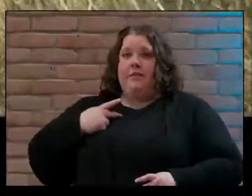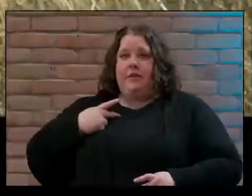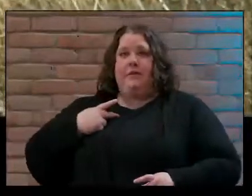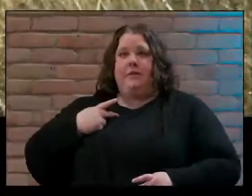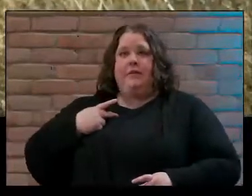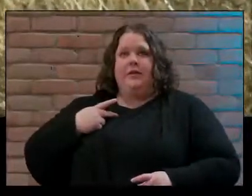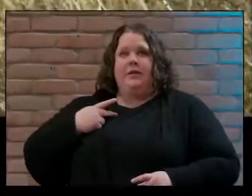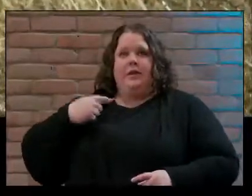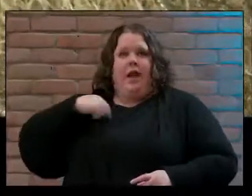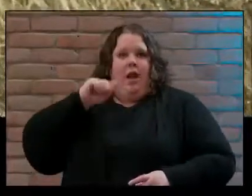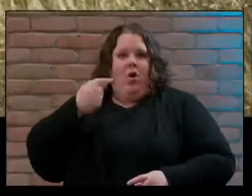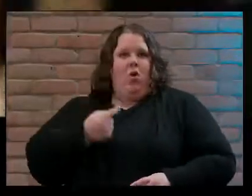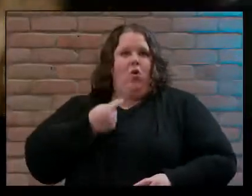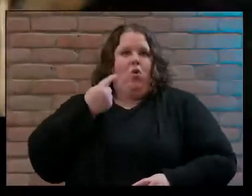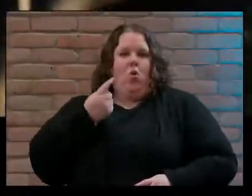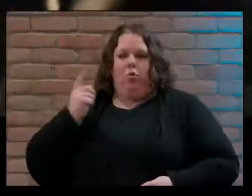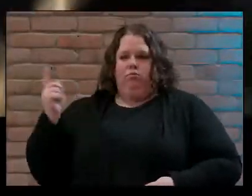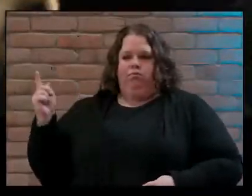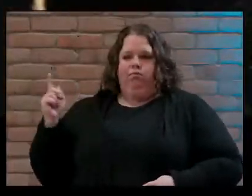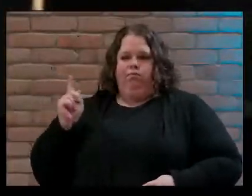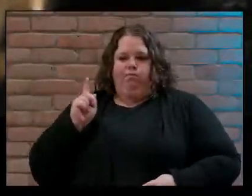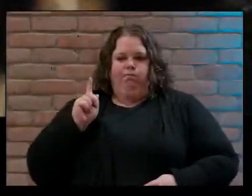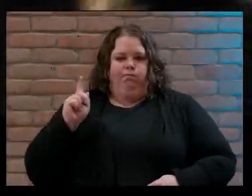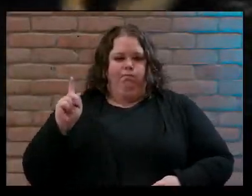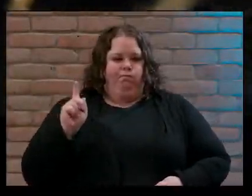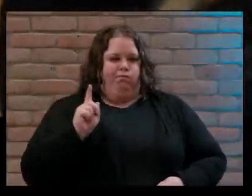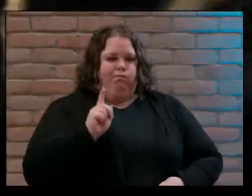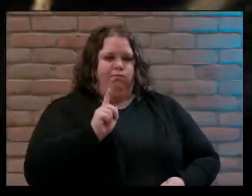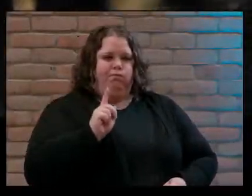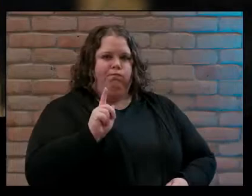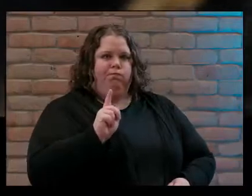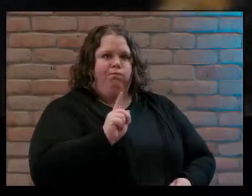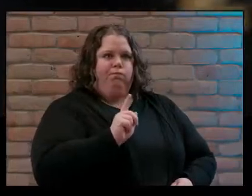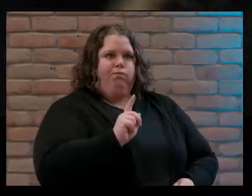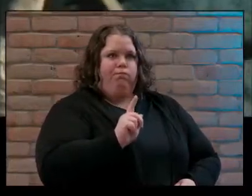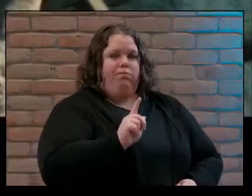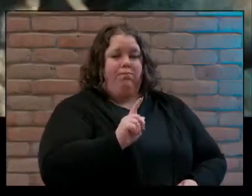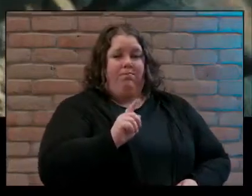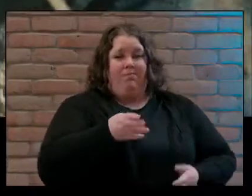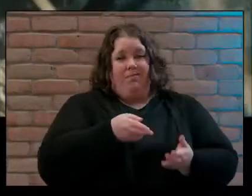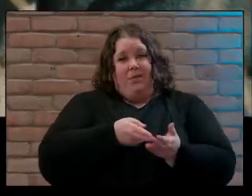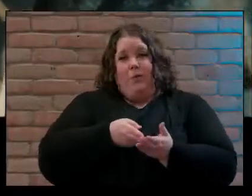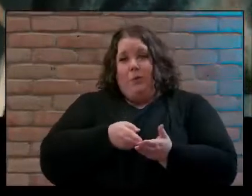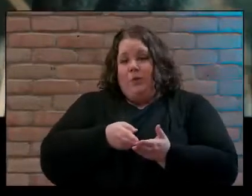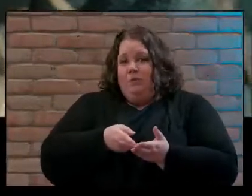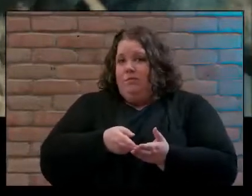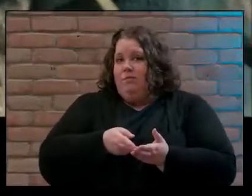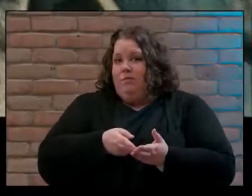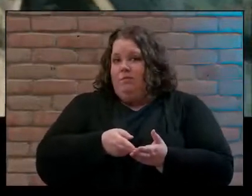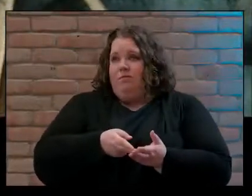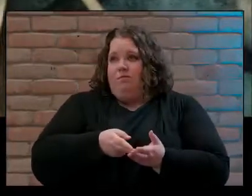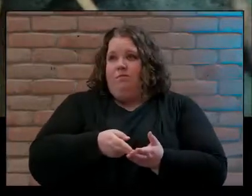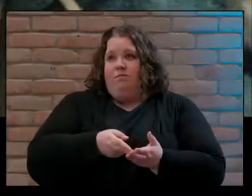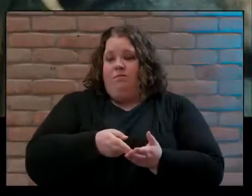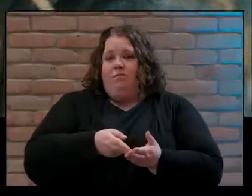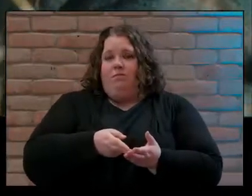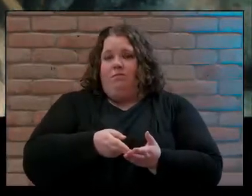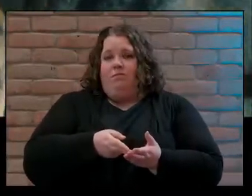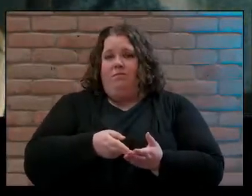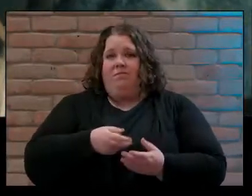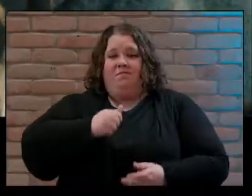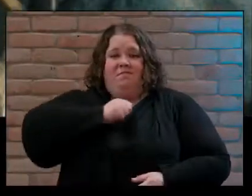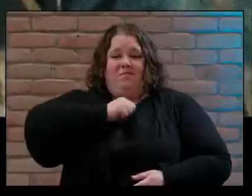alone truth was I had no